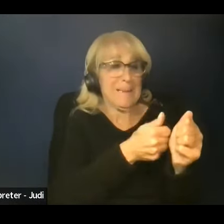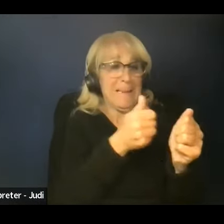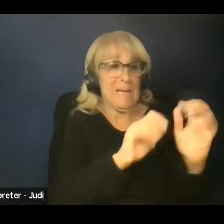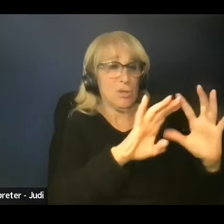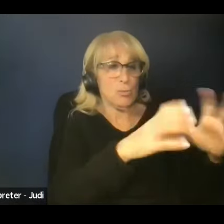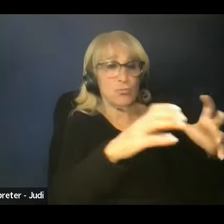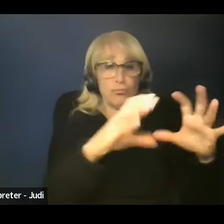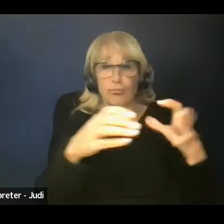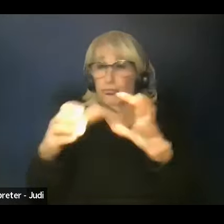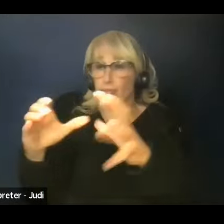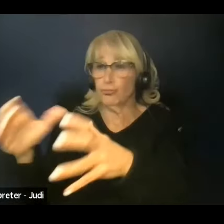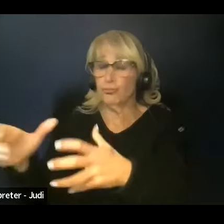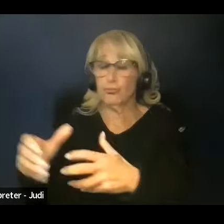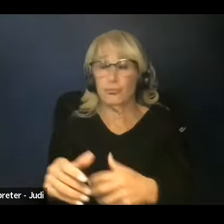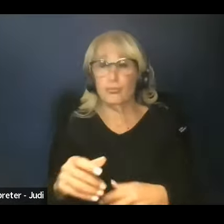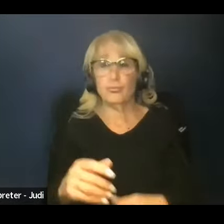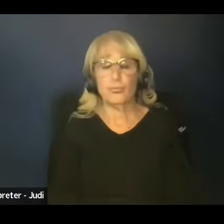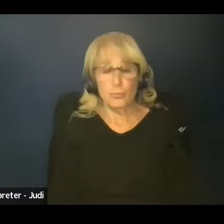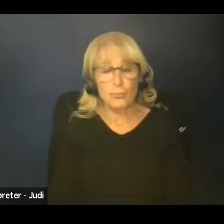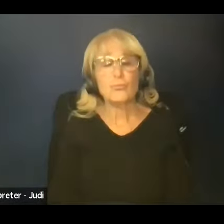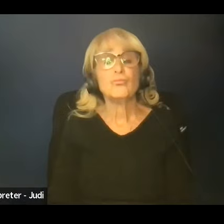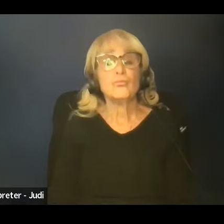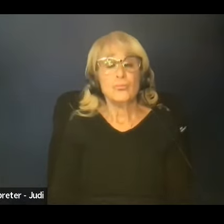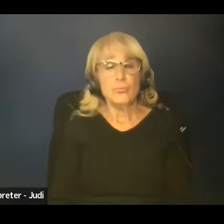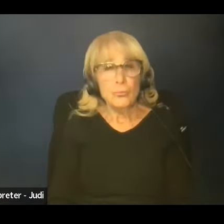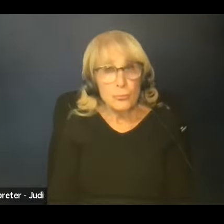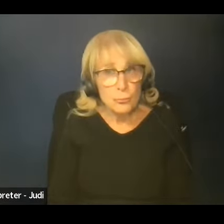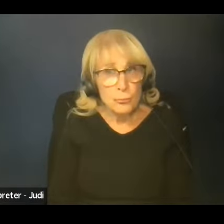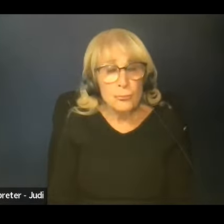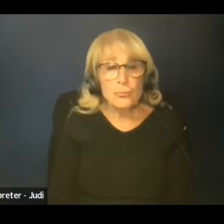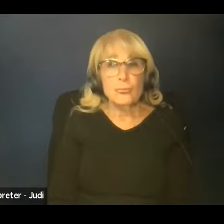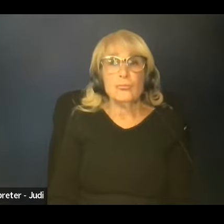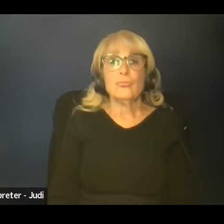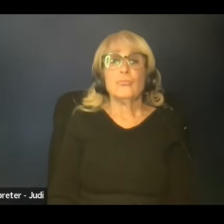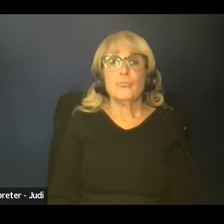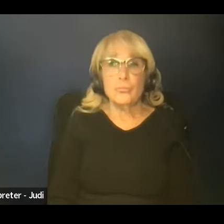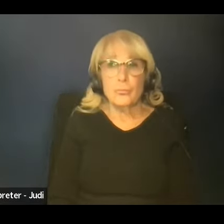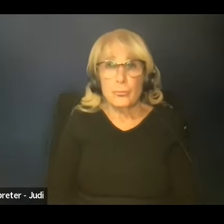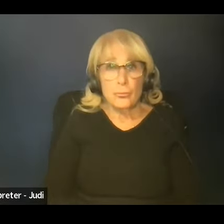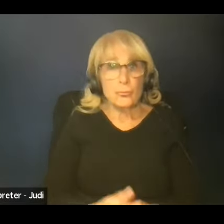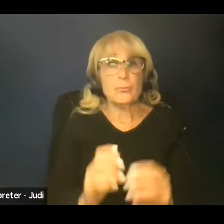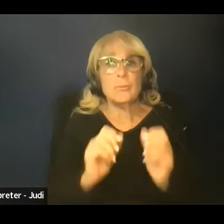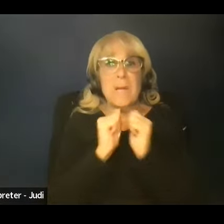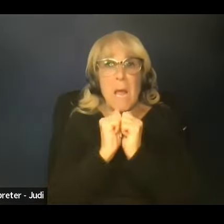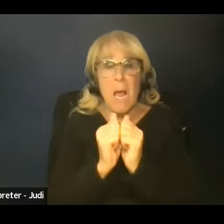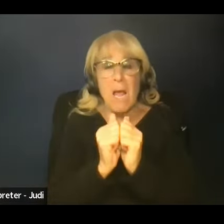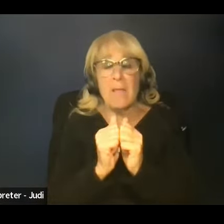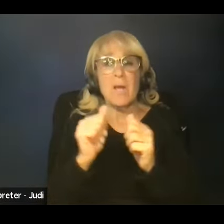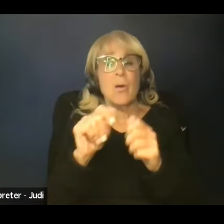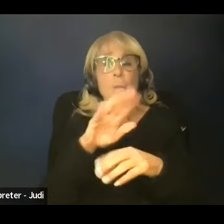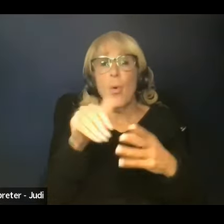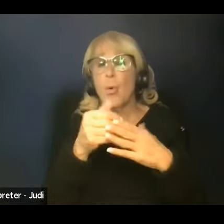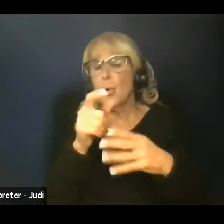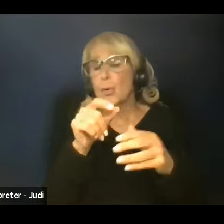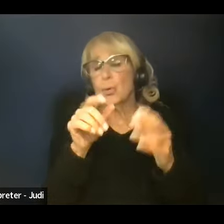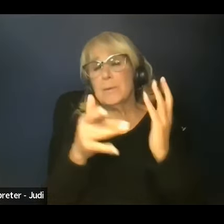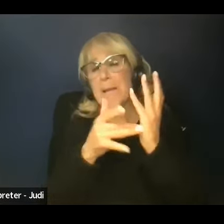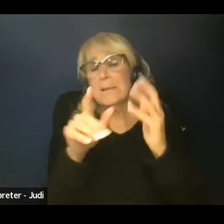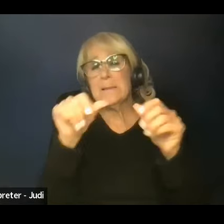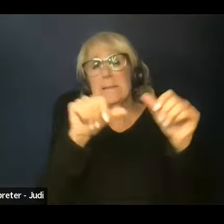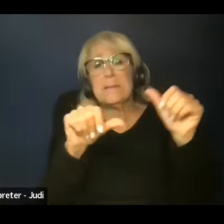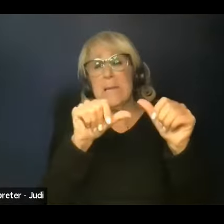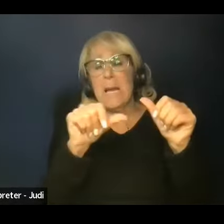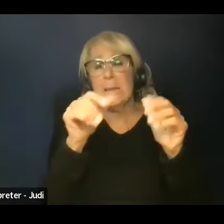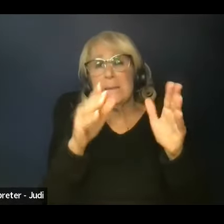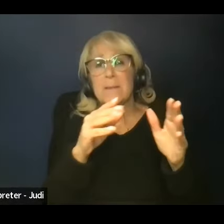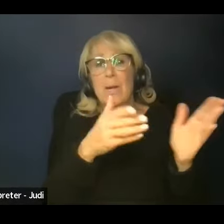improve health. At the table, at the table for all of you, uh, scientists and technical people in the room, it's like bringing a statistician on